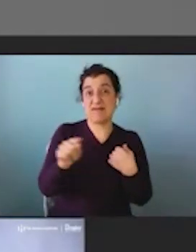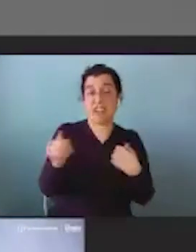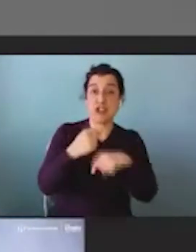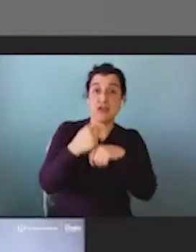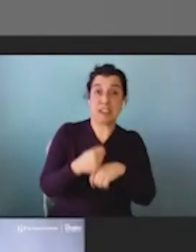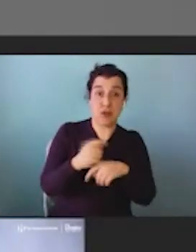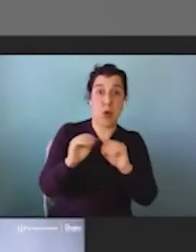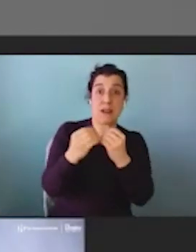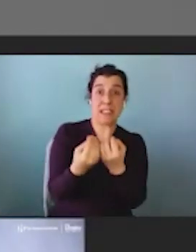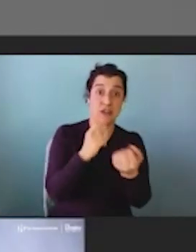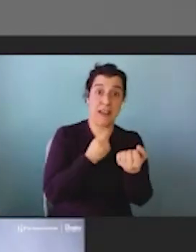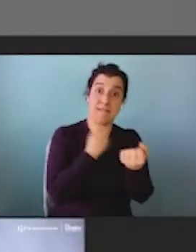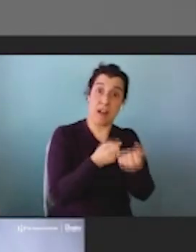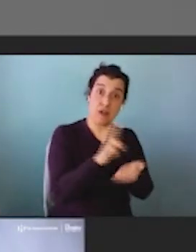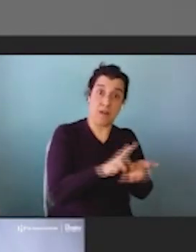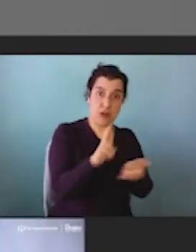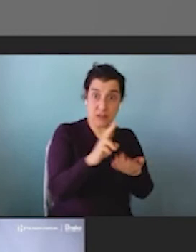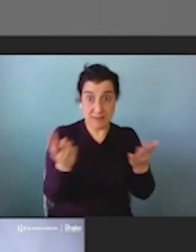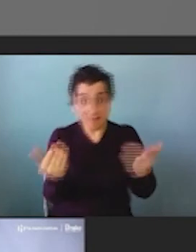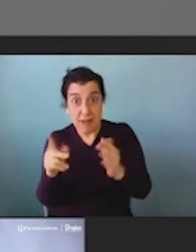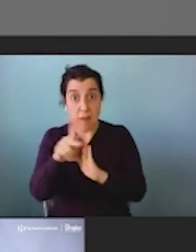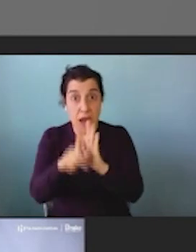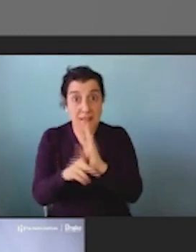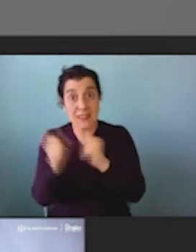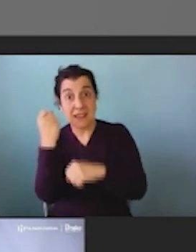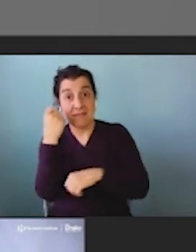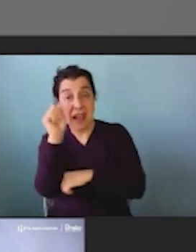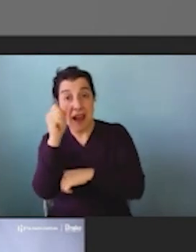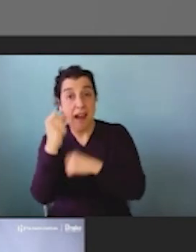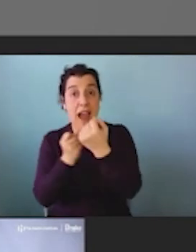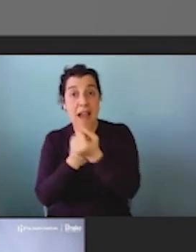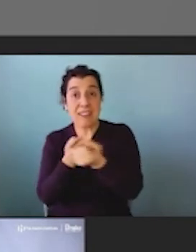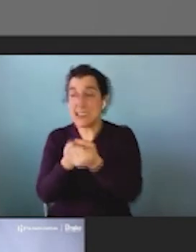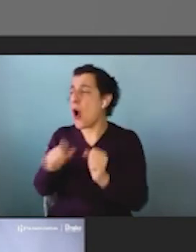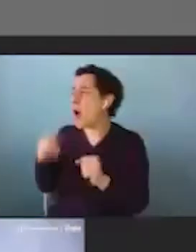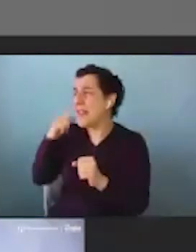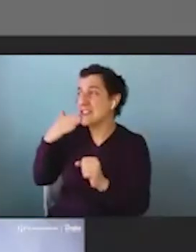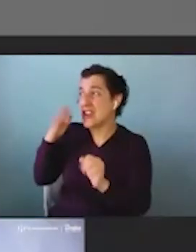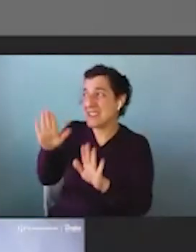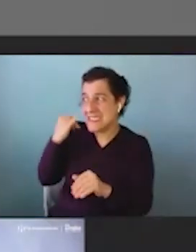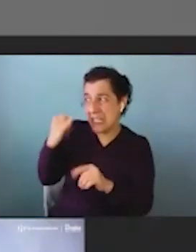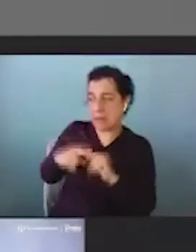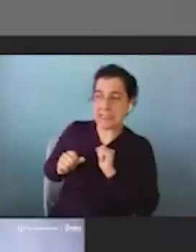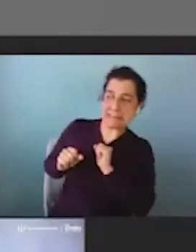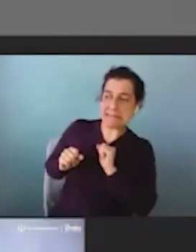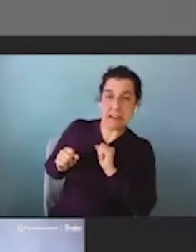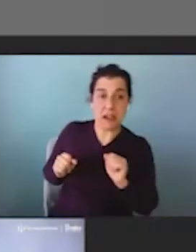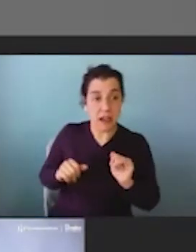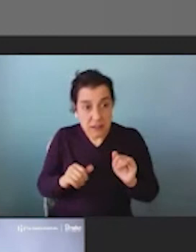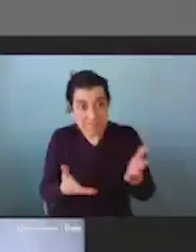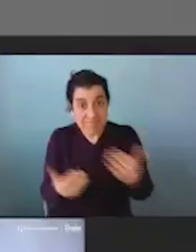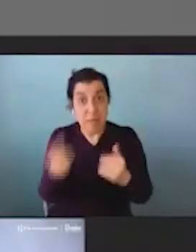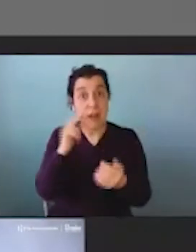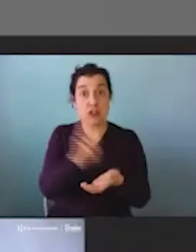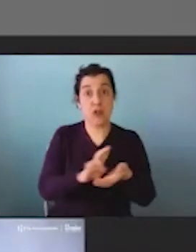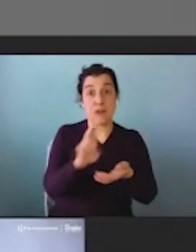universities to fund policy and advocacy efforts. They they think it's a good idea, but they aren't comfortable with it because, again, in universities,